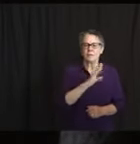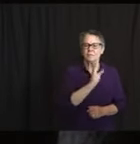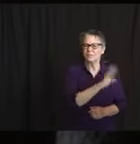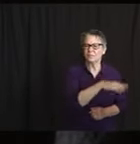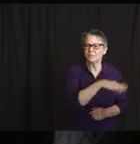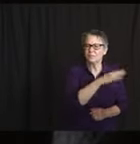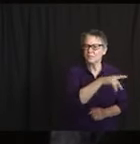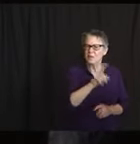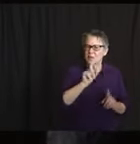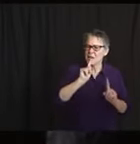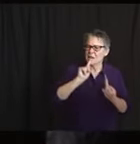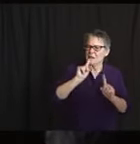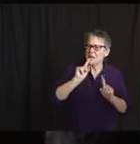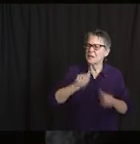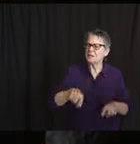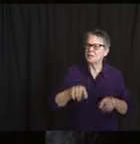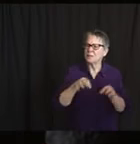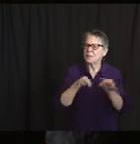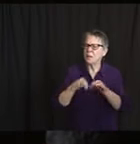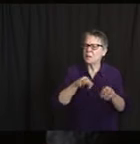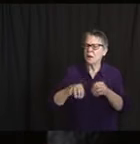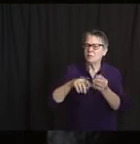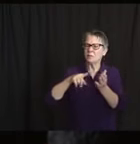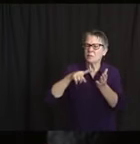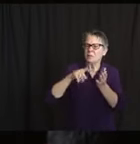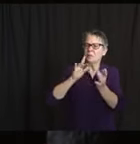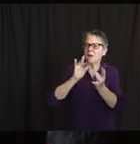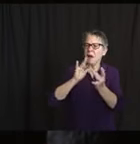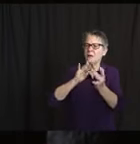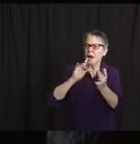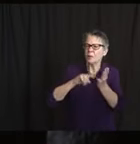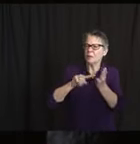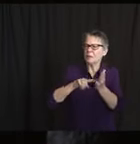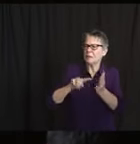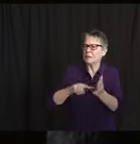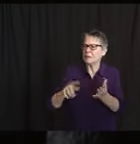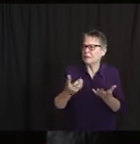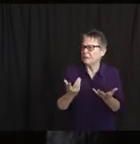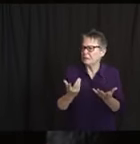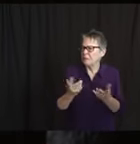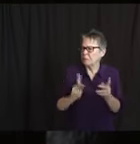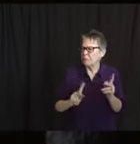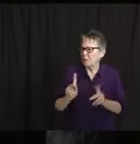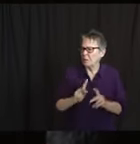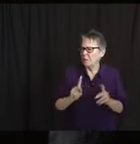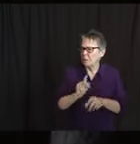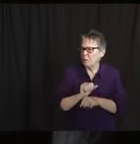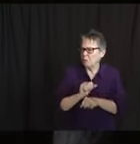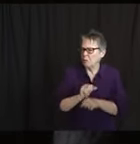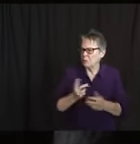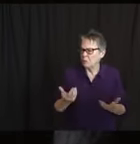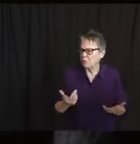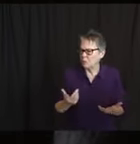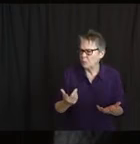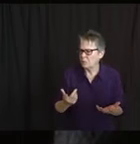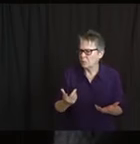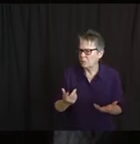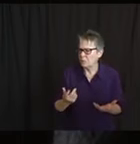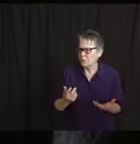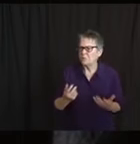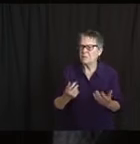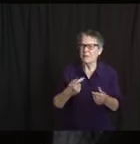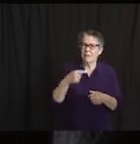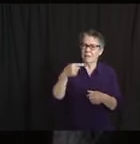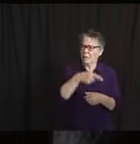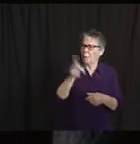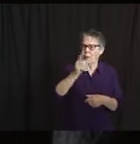foremost, contact tracers, again, you know, just to reiterate what was said before, will not ask for social security numbers, will not ask for,